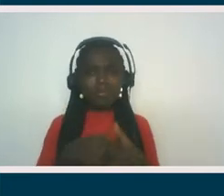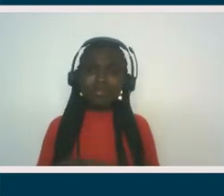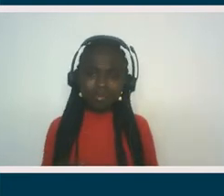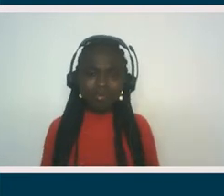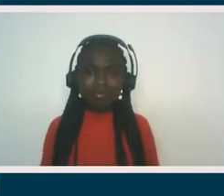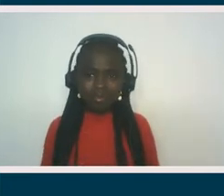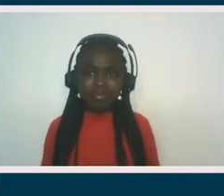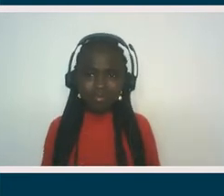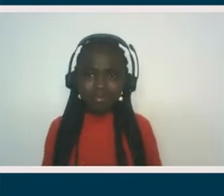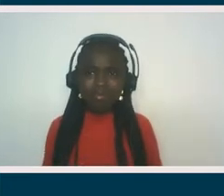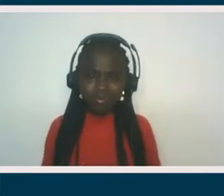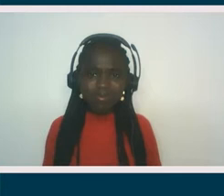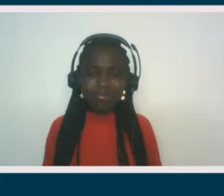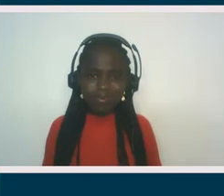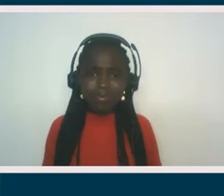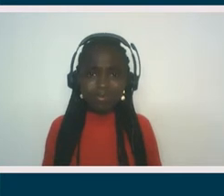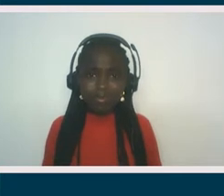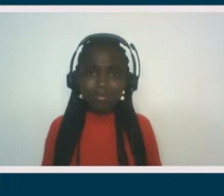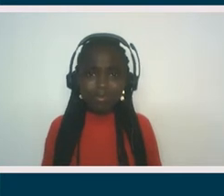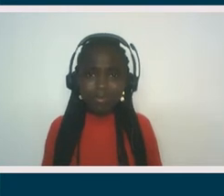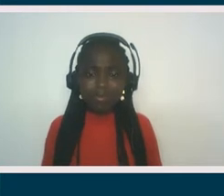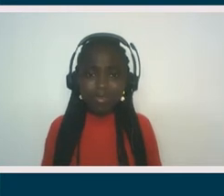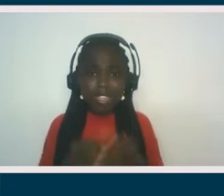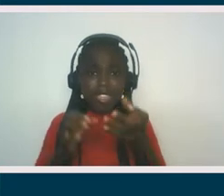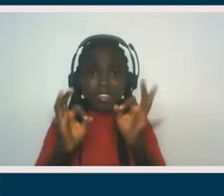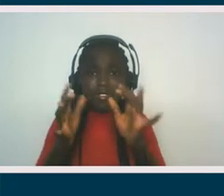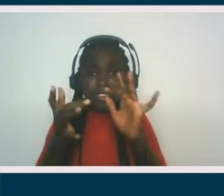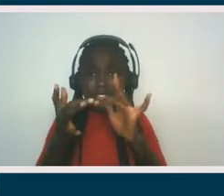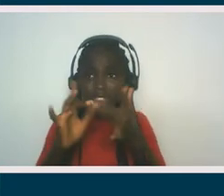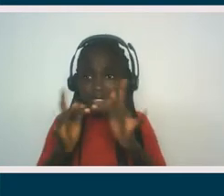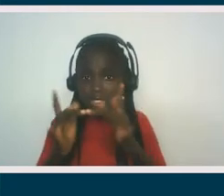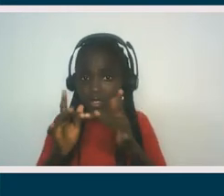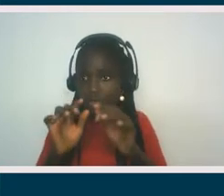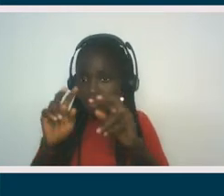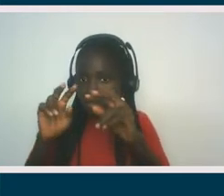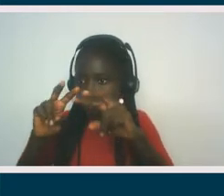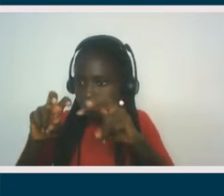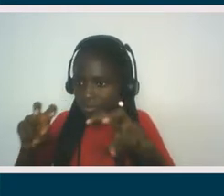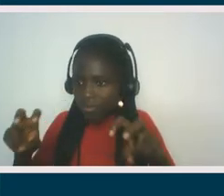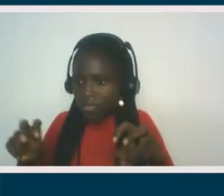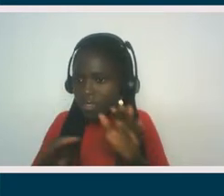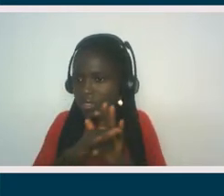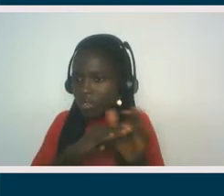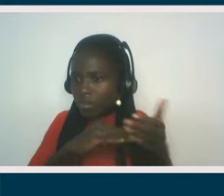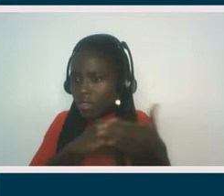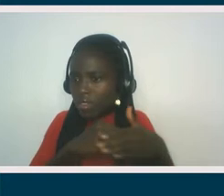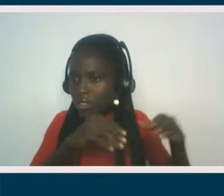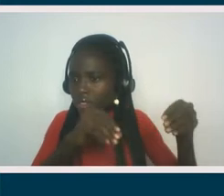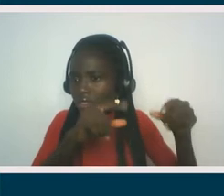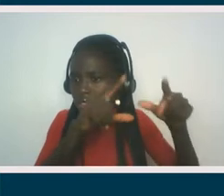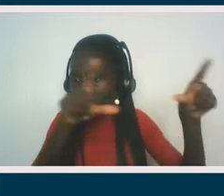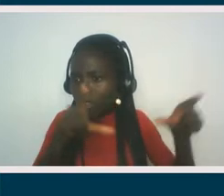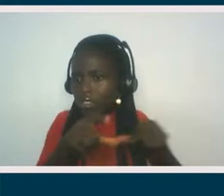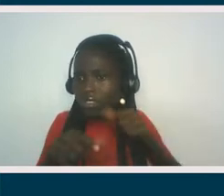manifests as if you Google Jamaica, you know, landlessness, um, squatting and so on. You see their contemporary issues like